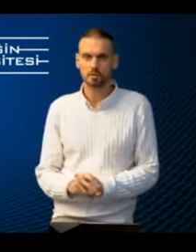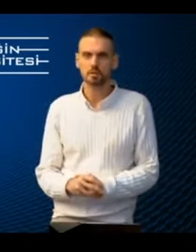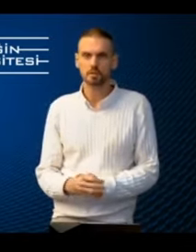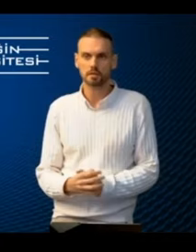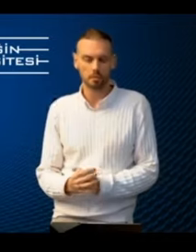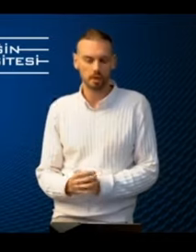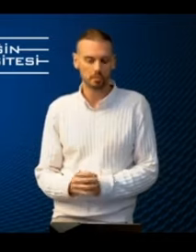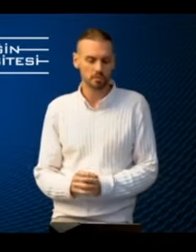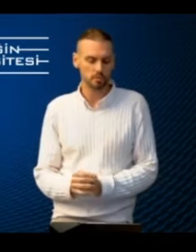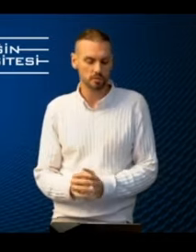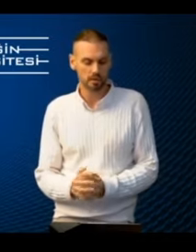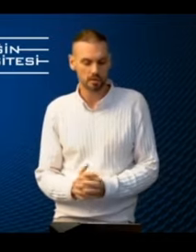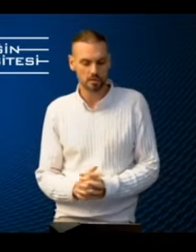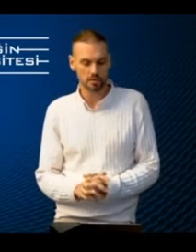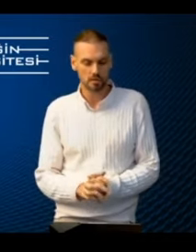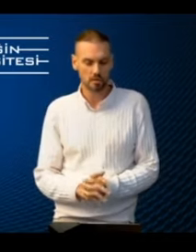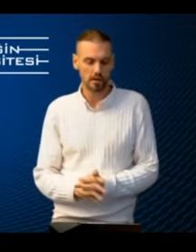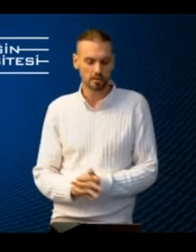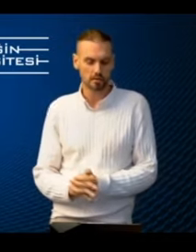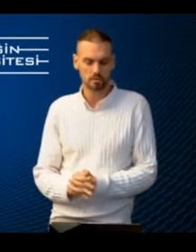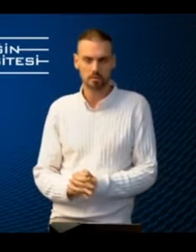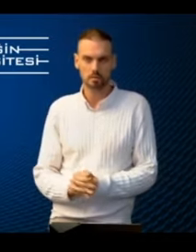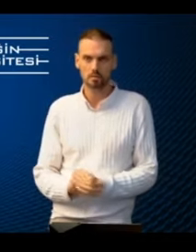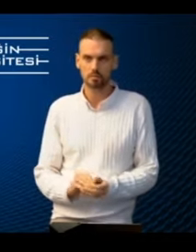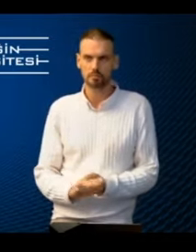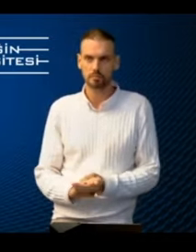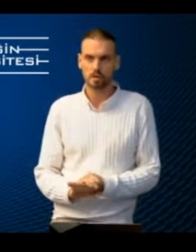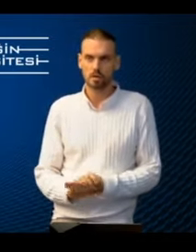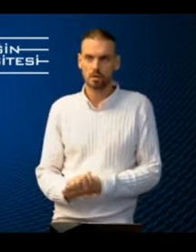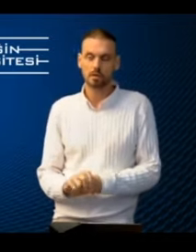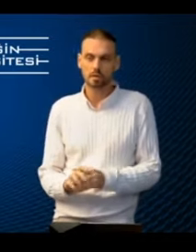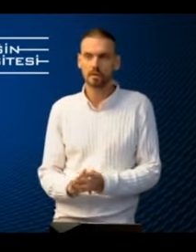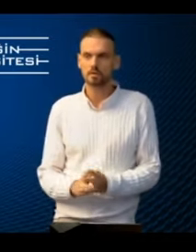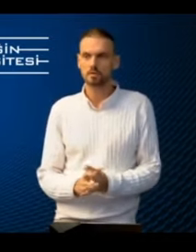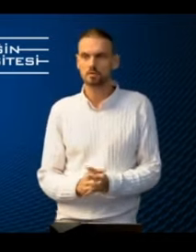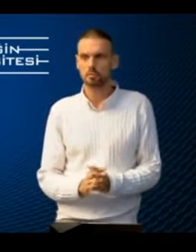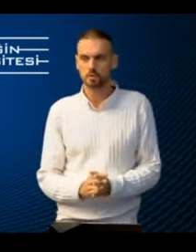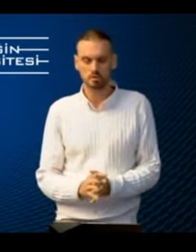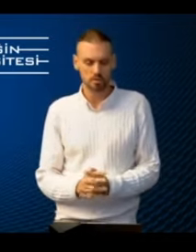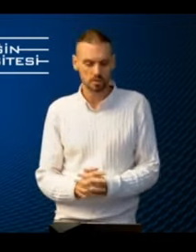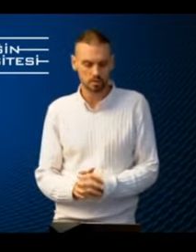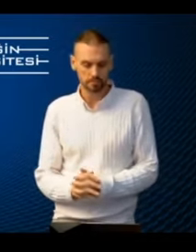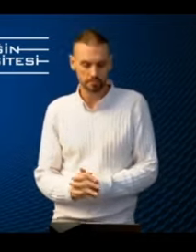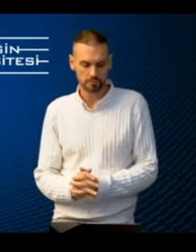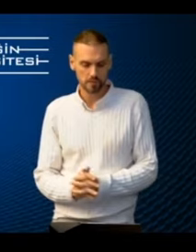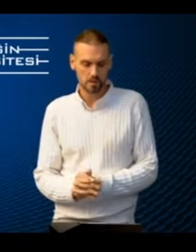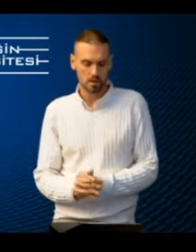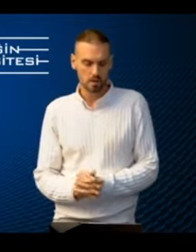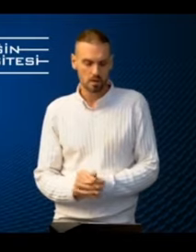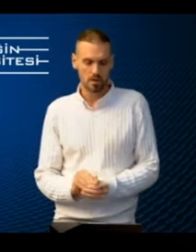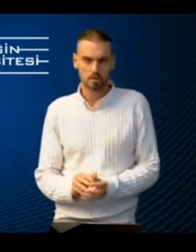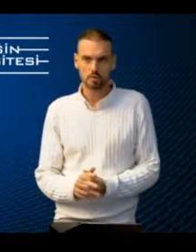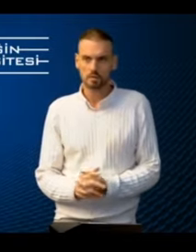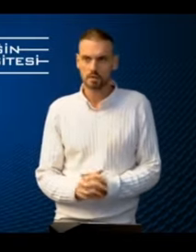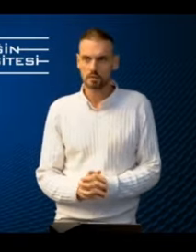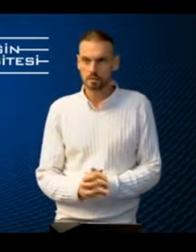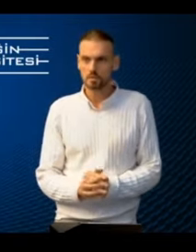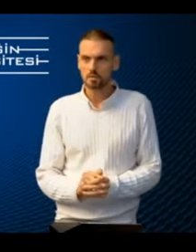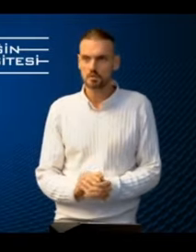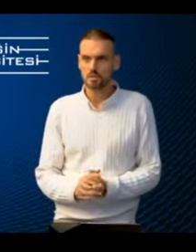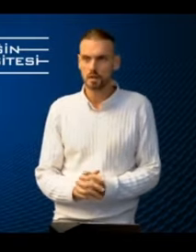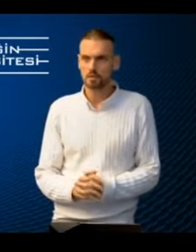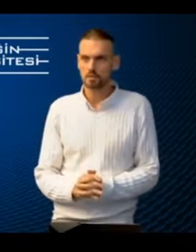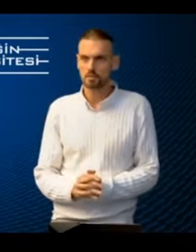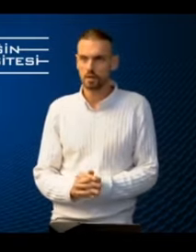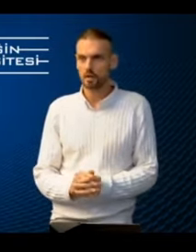it's a legal requirement to provide access to equal or equal access to opportunities to create an